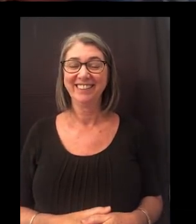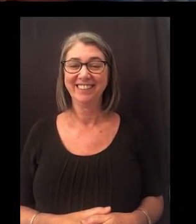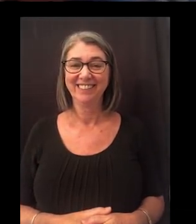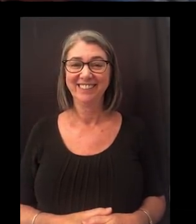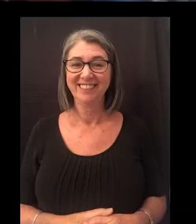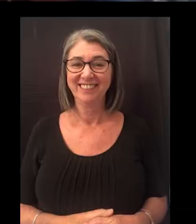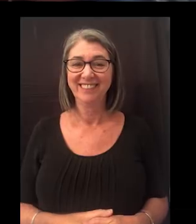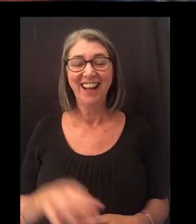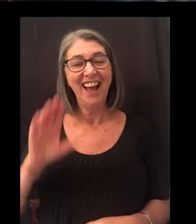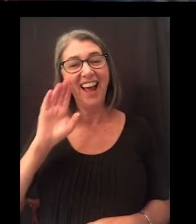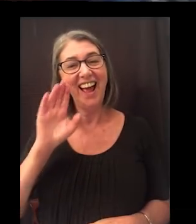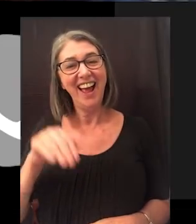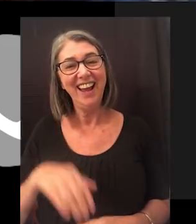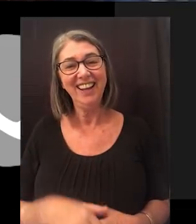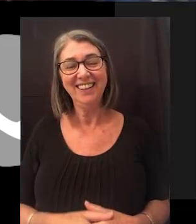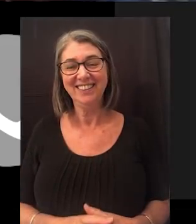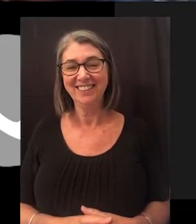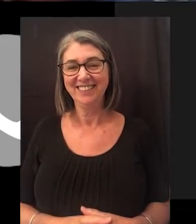Congratulations.